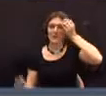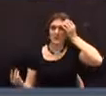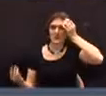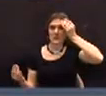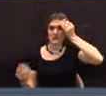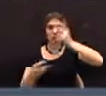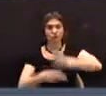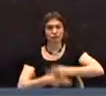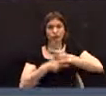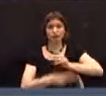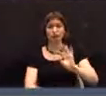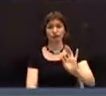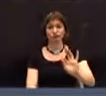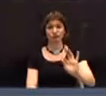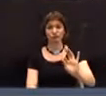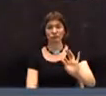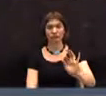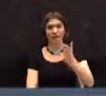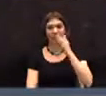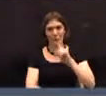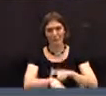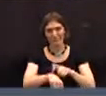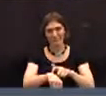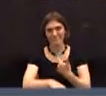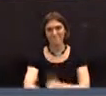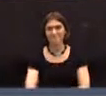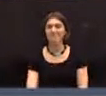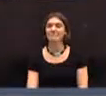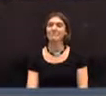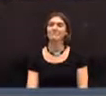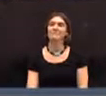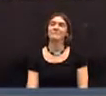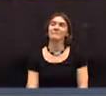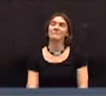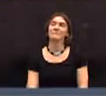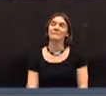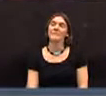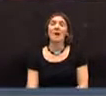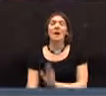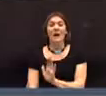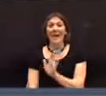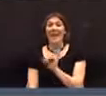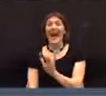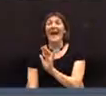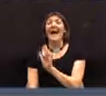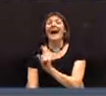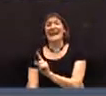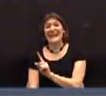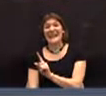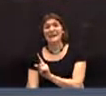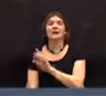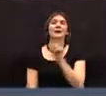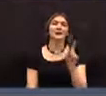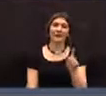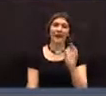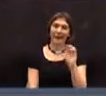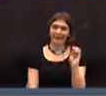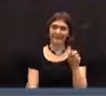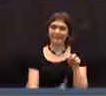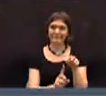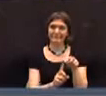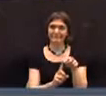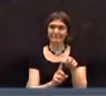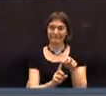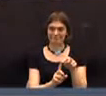um, dedication of time to this effort. Having said that, I just want to point out that the